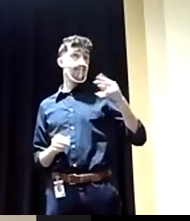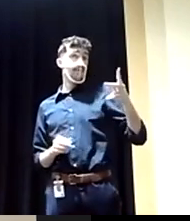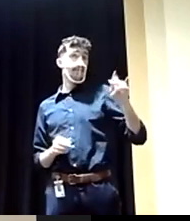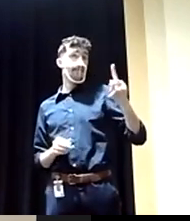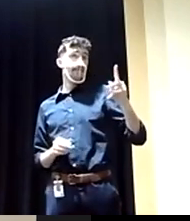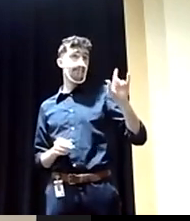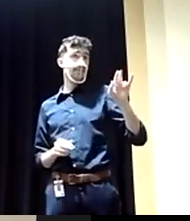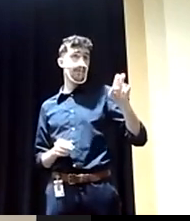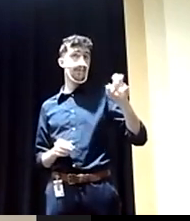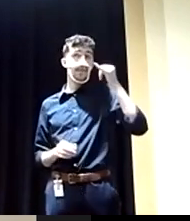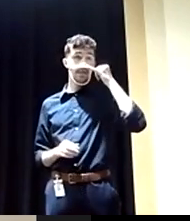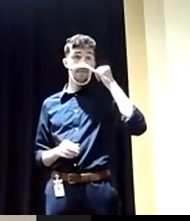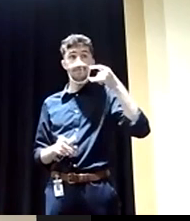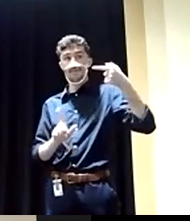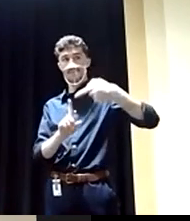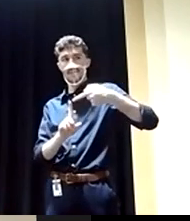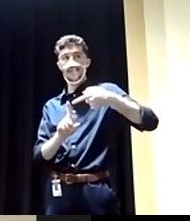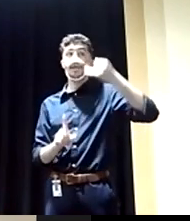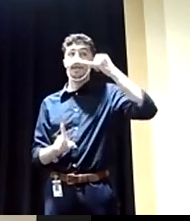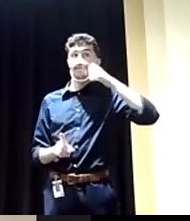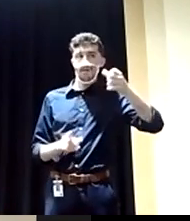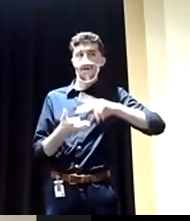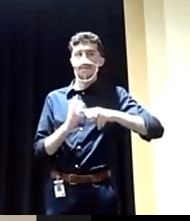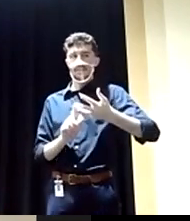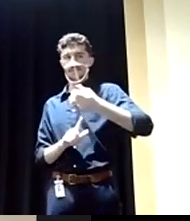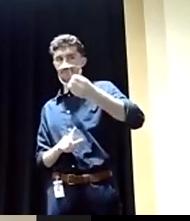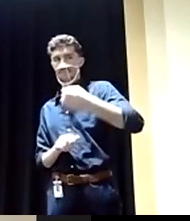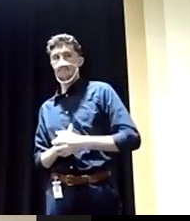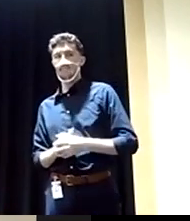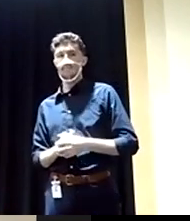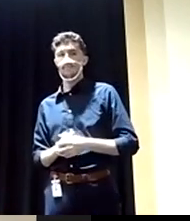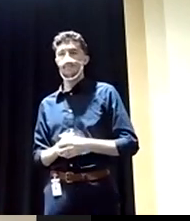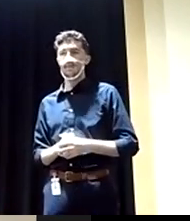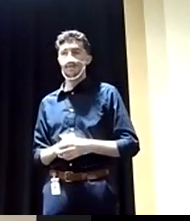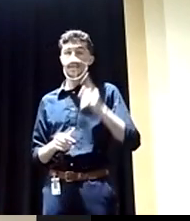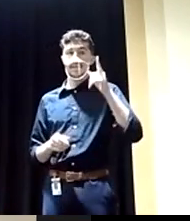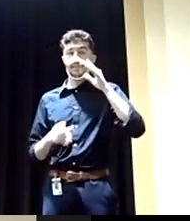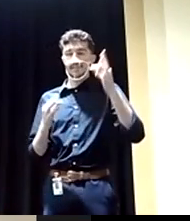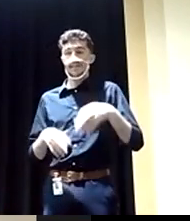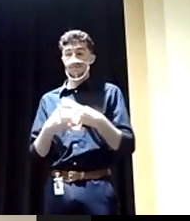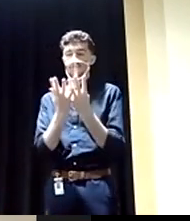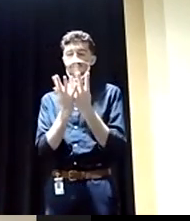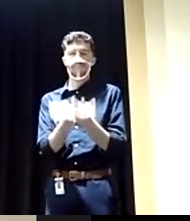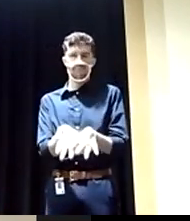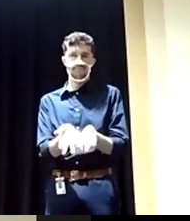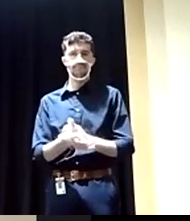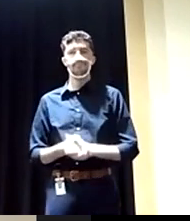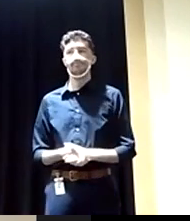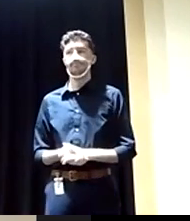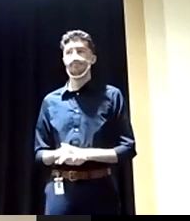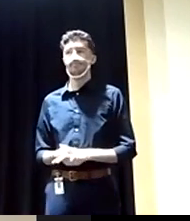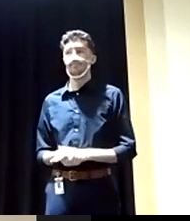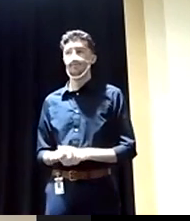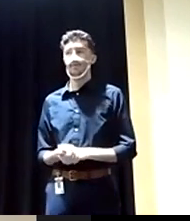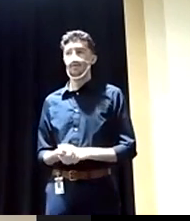you don't start a conflict. As soon as you do, it's going away. He took his cards out of his own hand and weakening